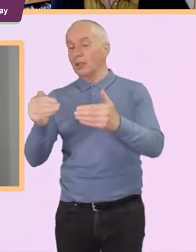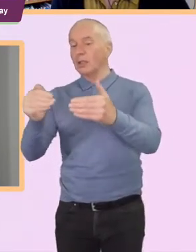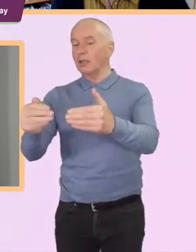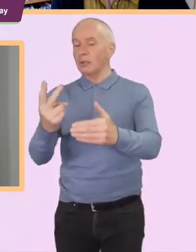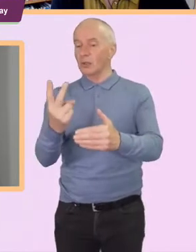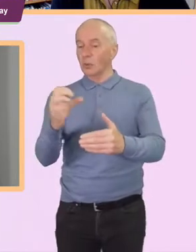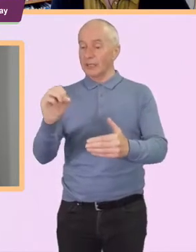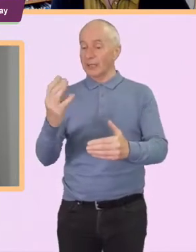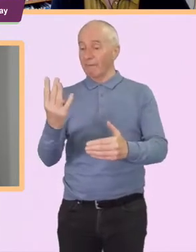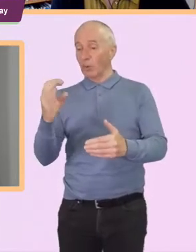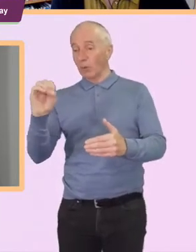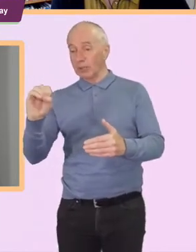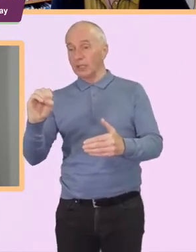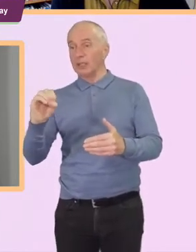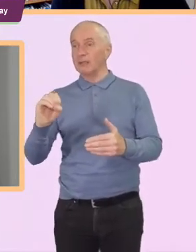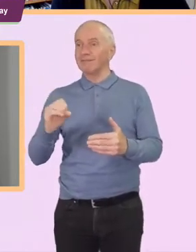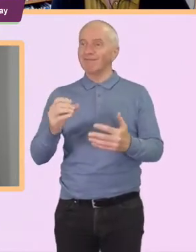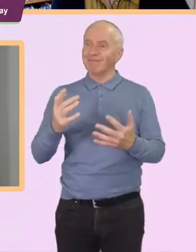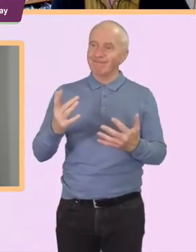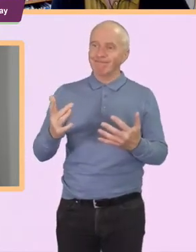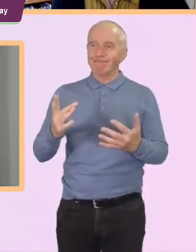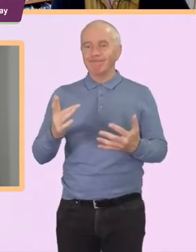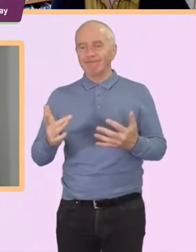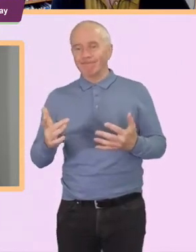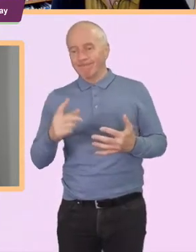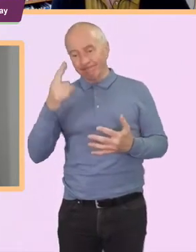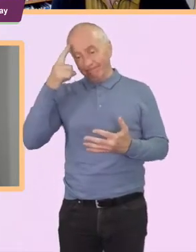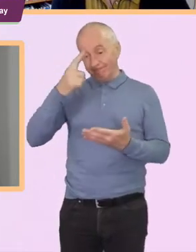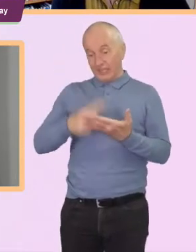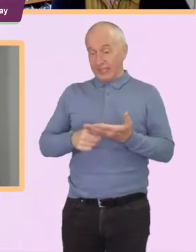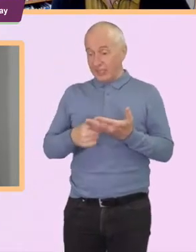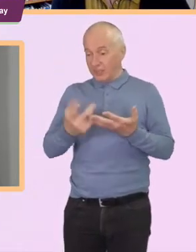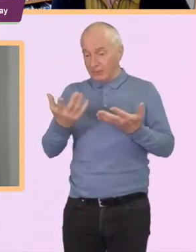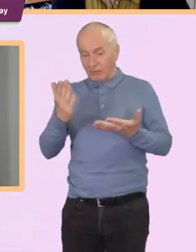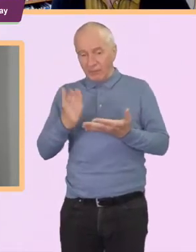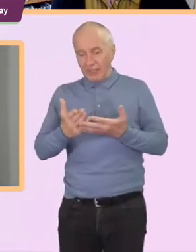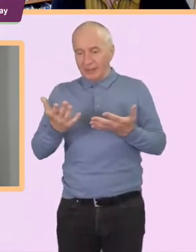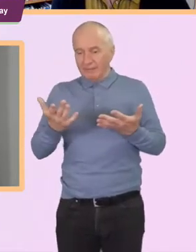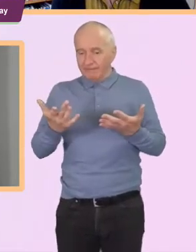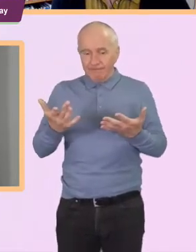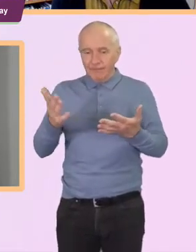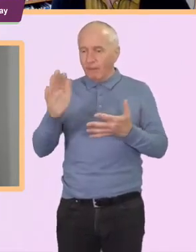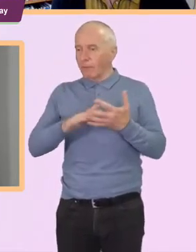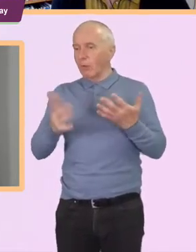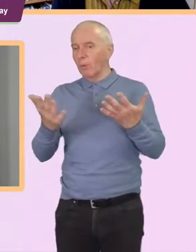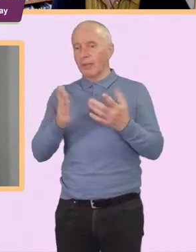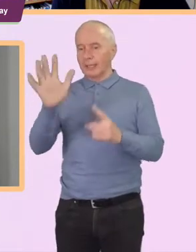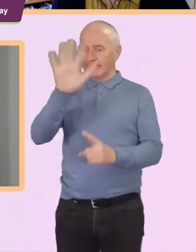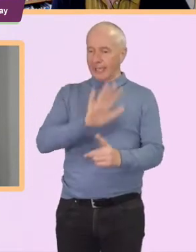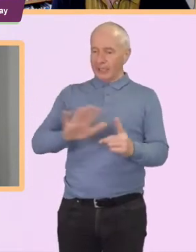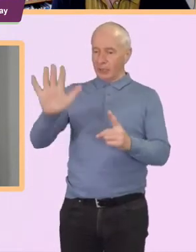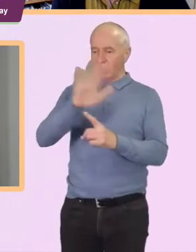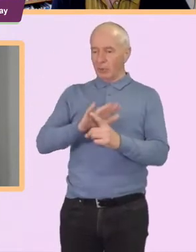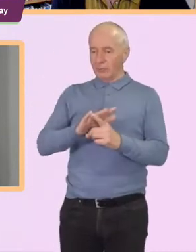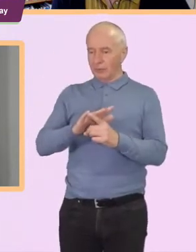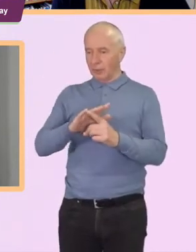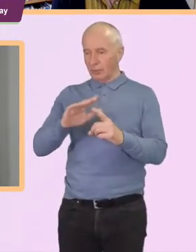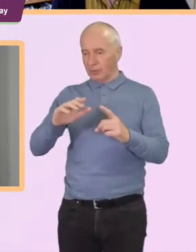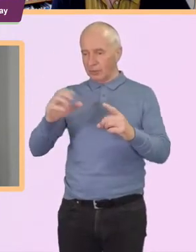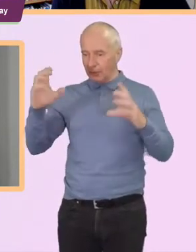But it's not just you see these decisions are going to have to come down not from a national scale to actually to